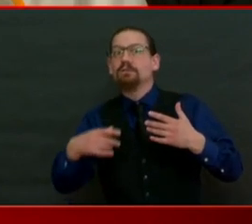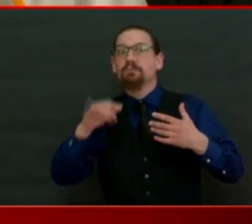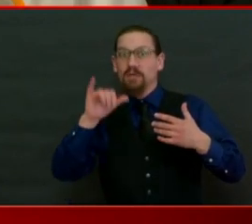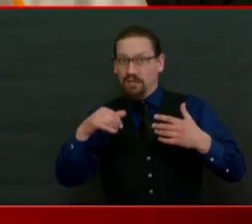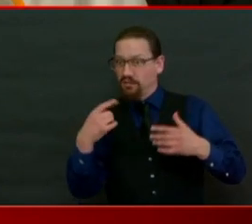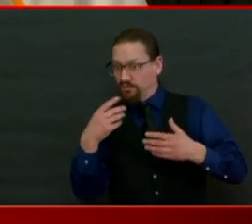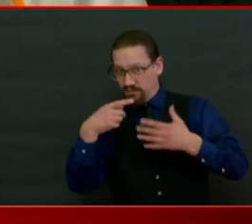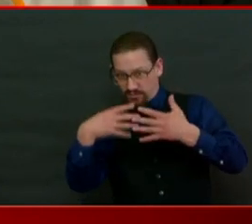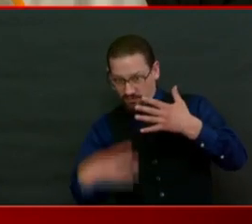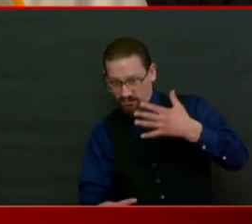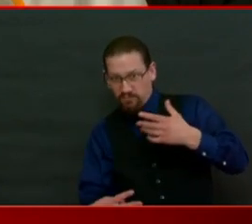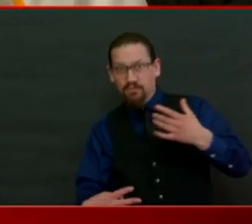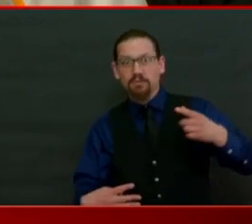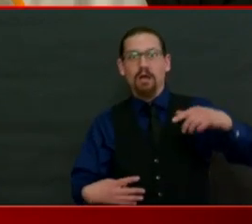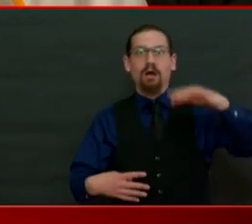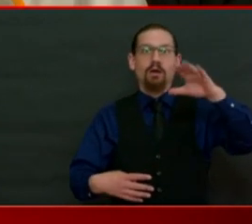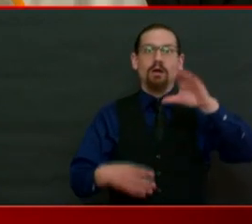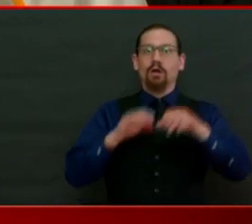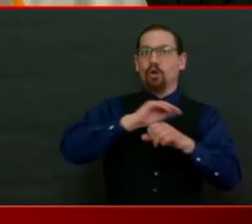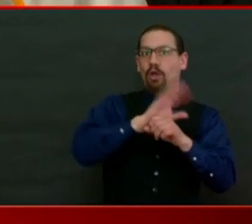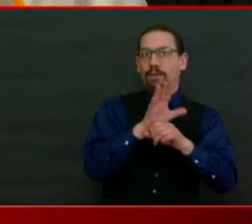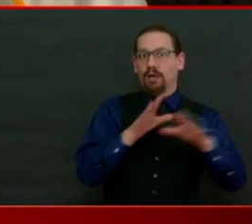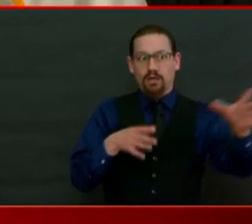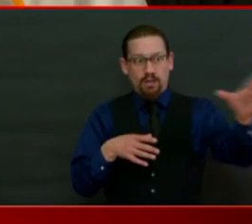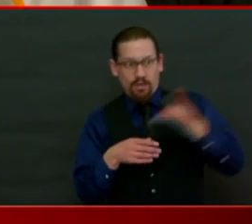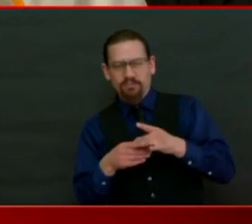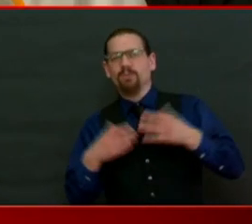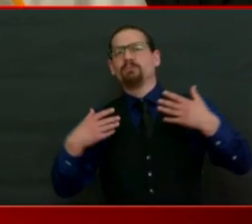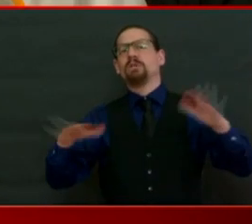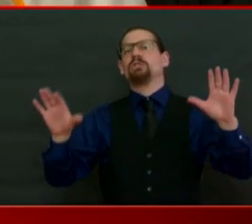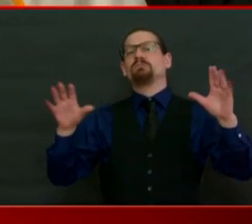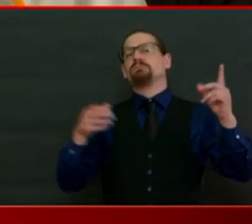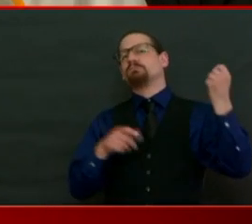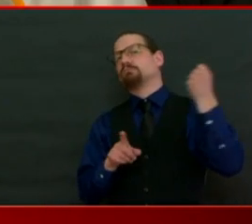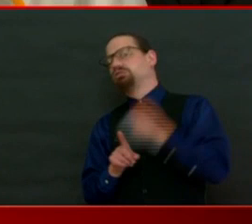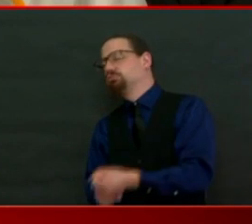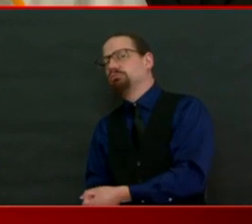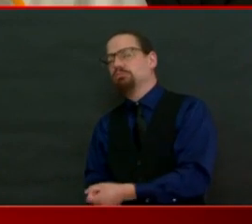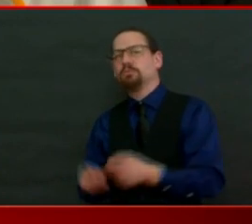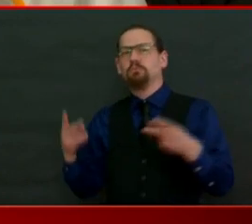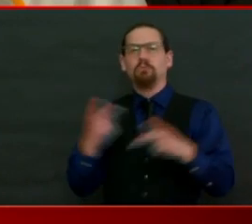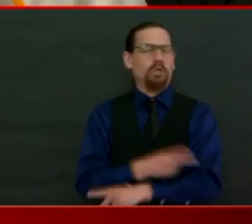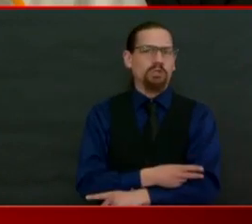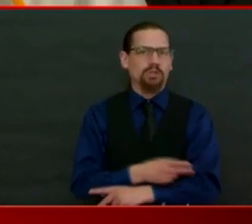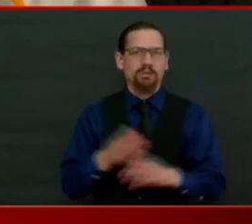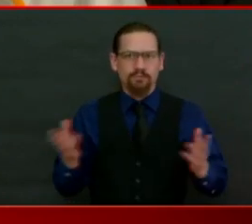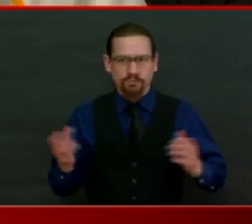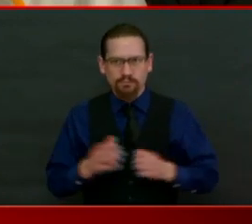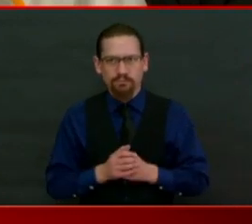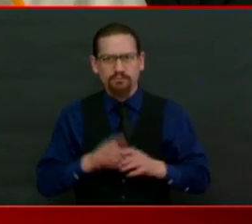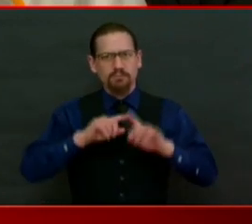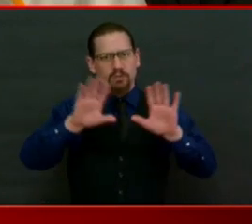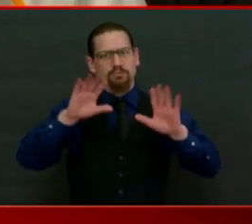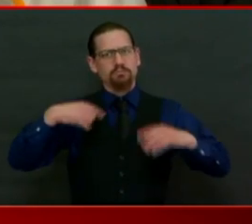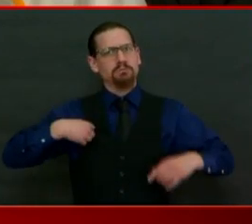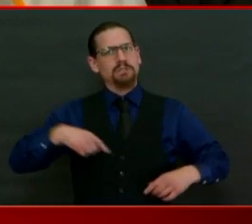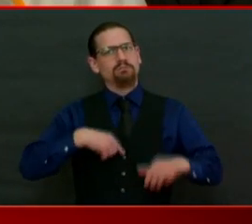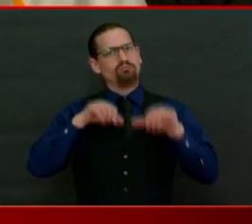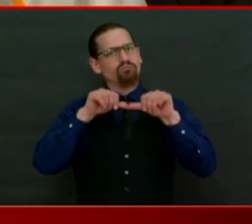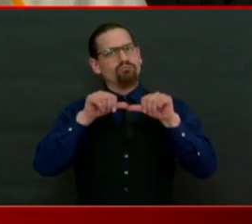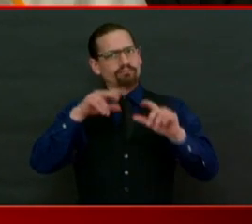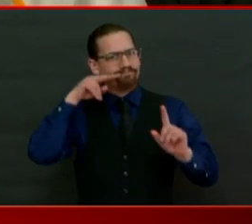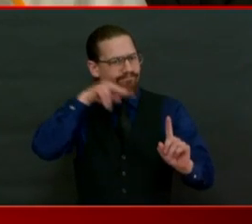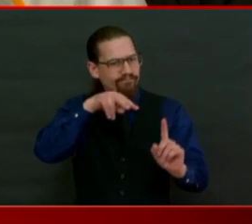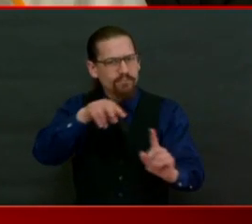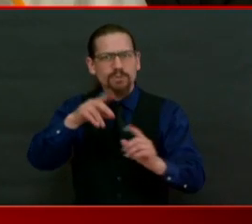the negative outcomes that we are referring to. We'll continue to monitor the data though as well as